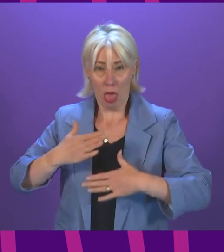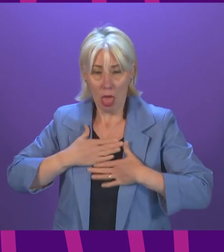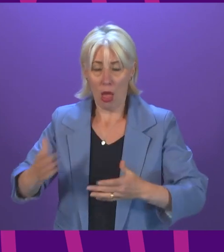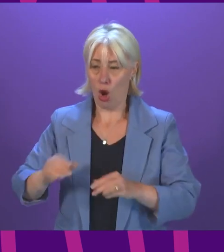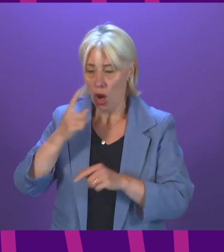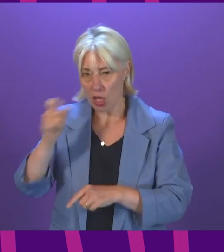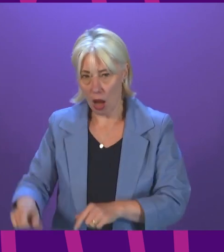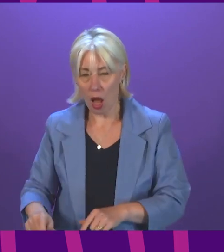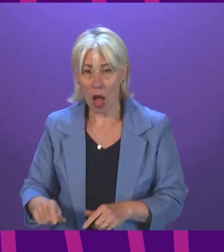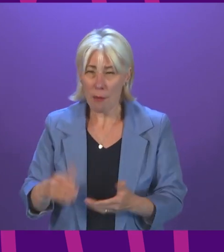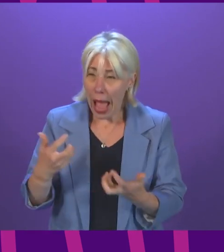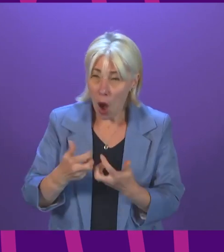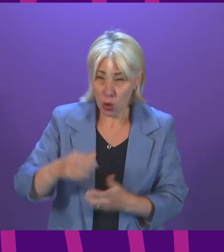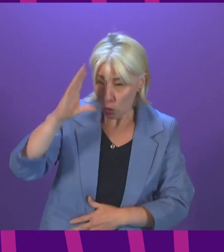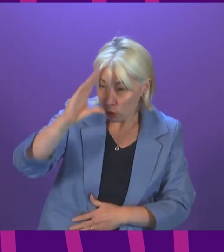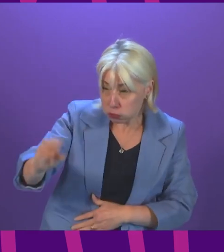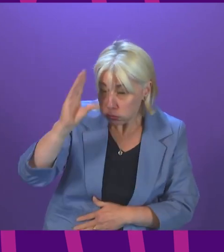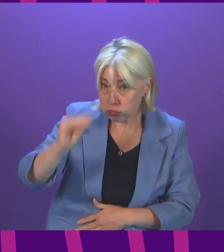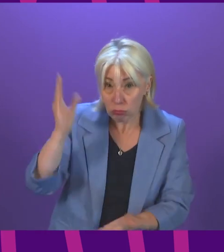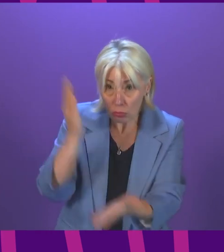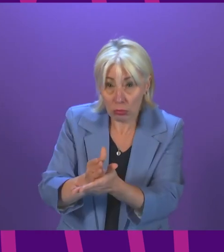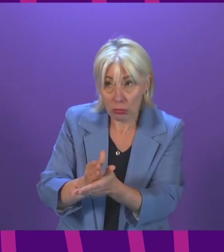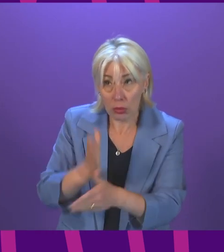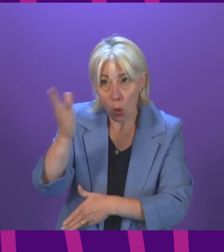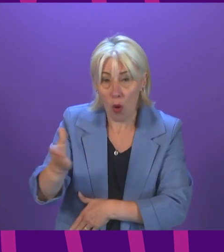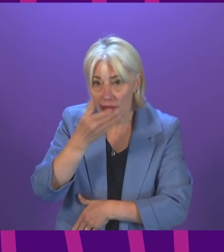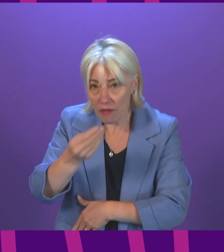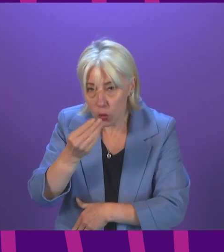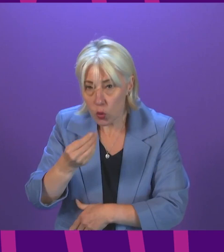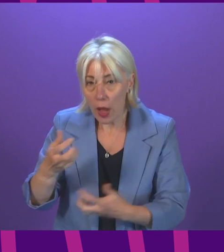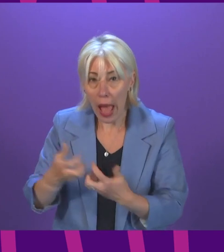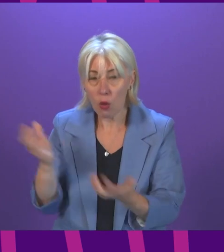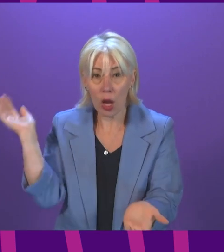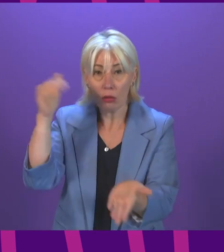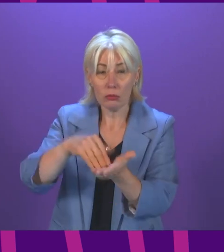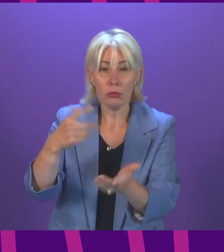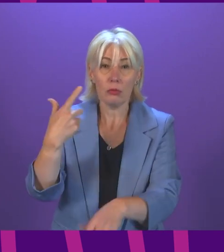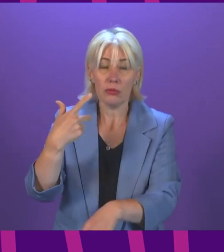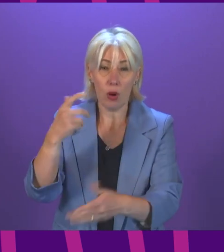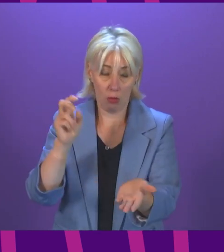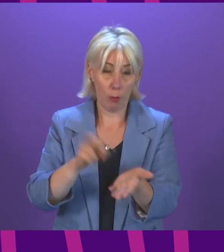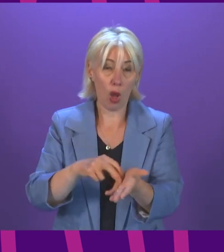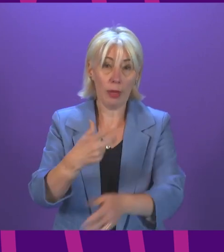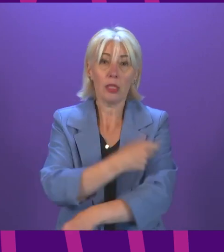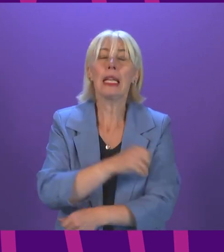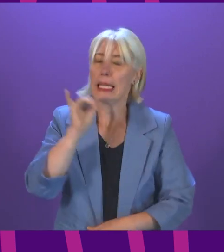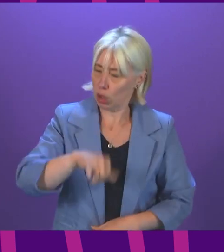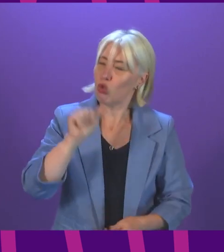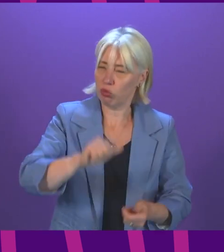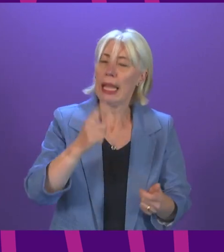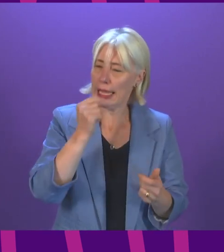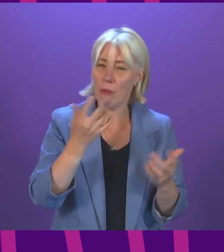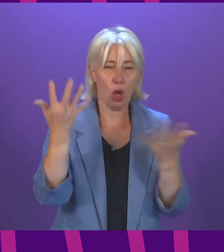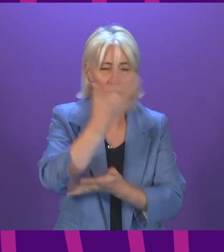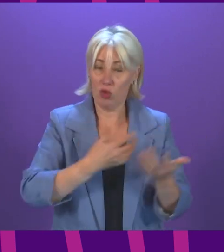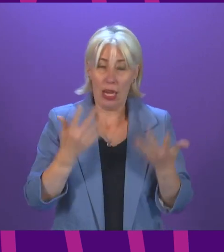vaccine are aware of this and attend to their appointment? I think it's an excellent question by Gillian Mackay because there can be some confusion. There are a